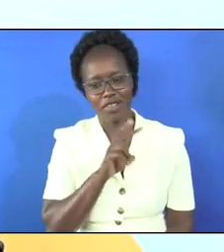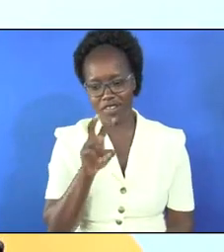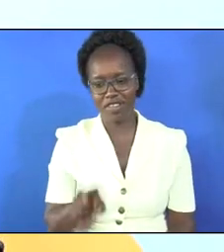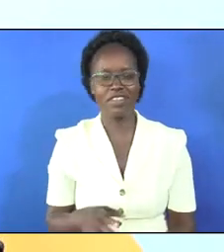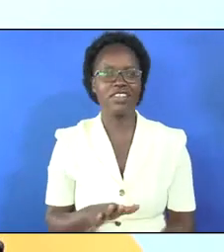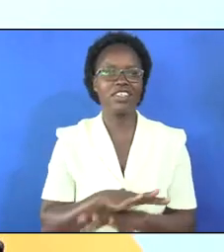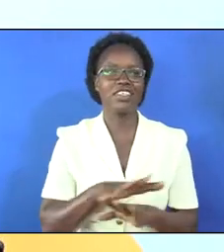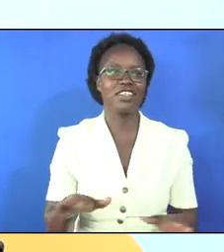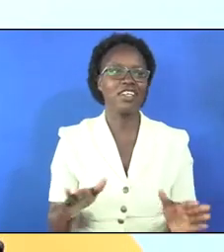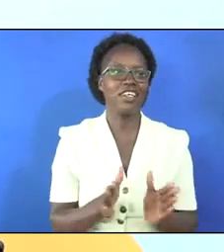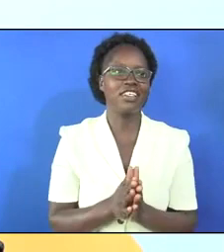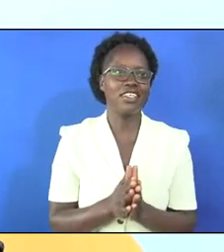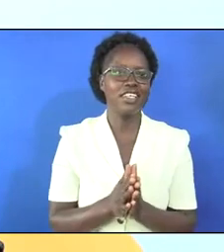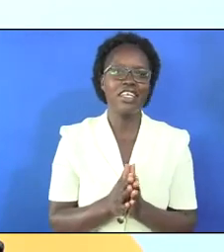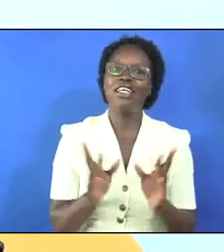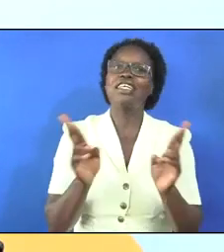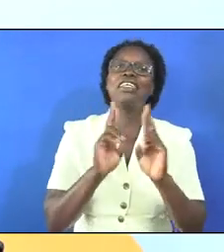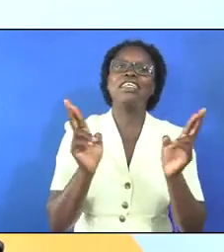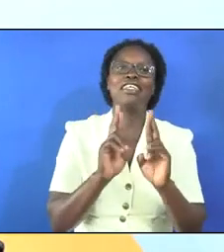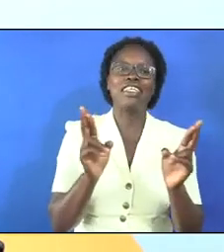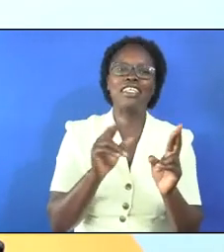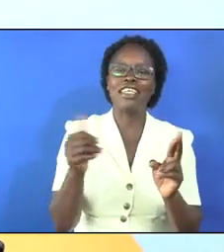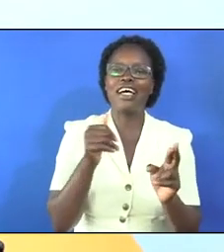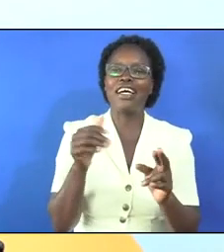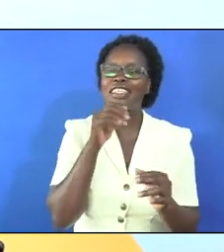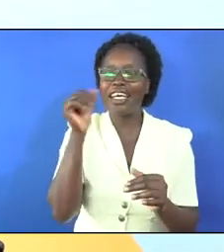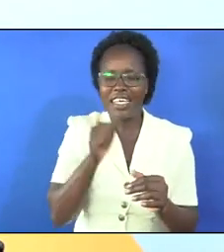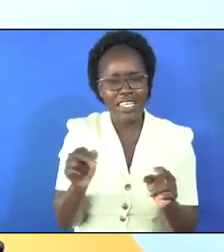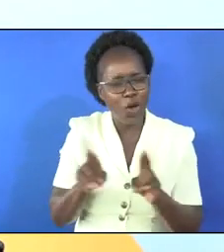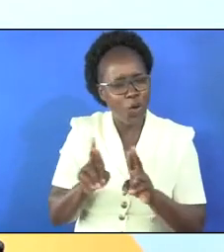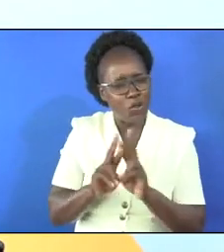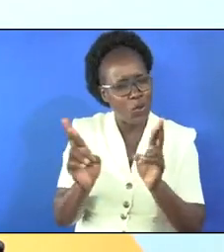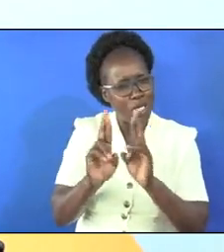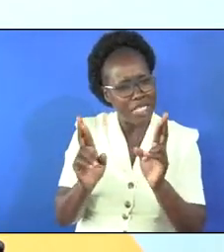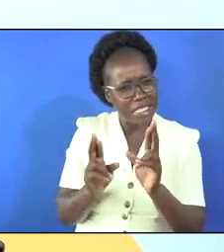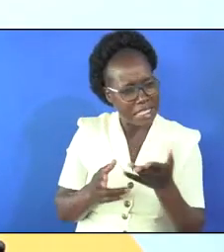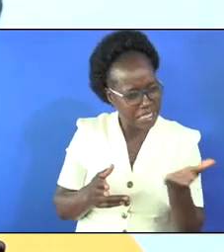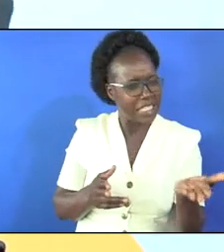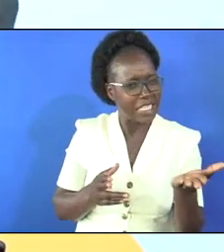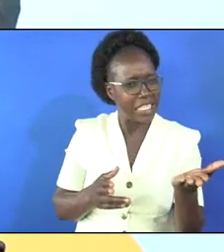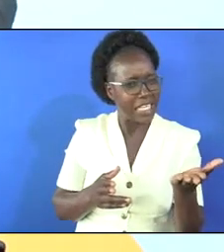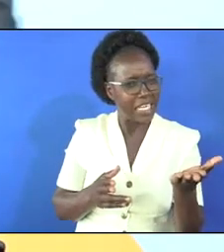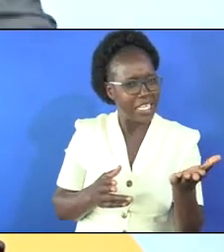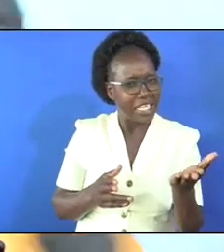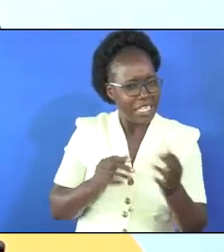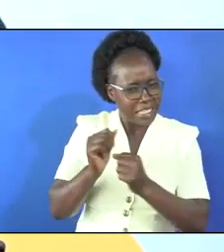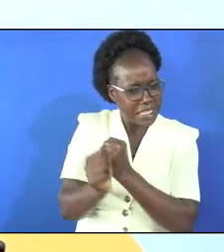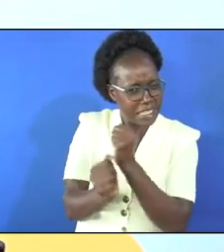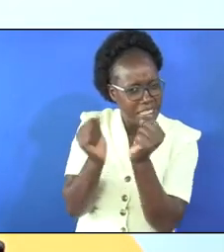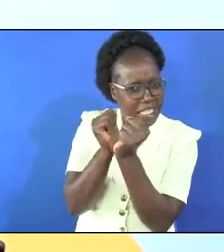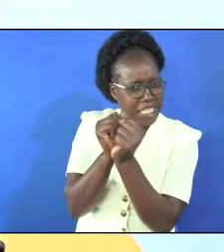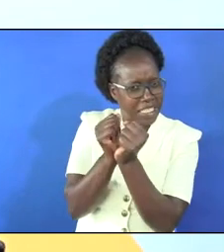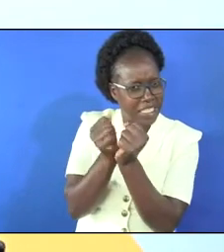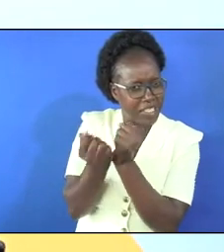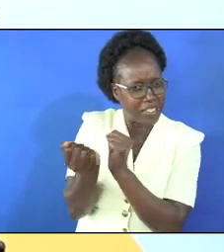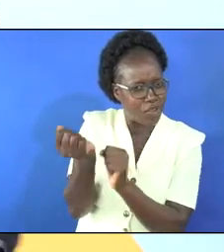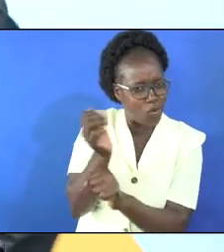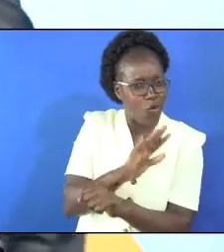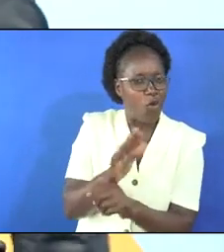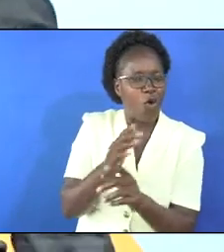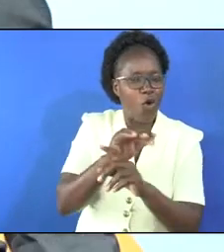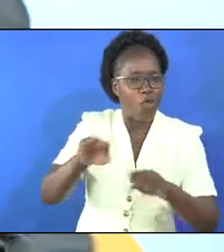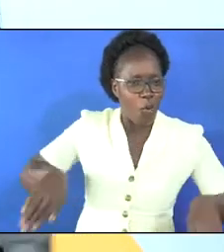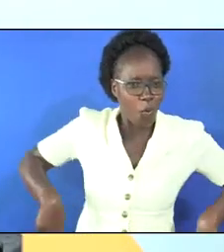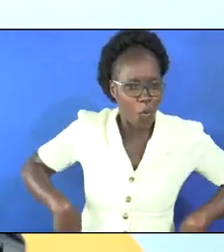ground that ella was prepared and the other elder was also there with him and tying his hand and folding it on the on